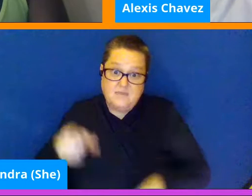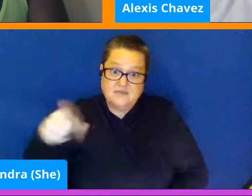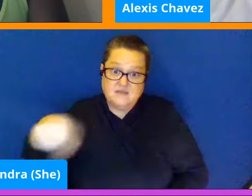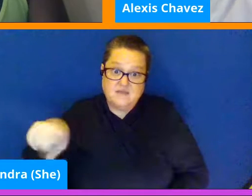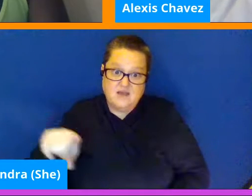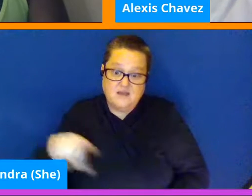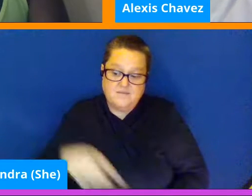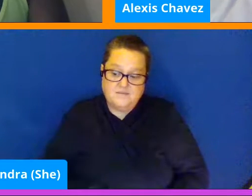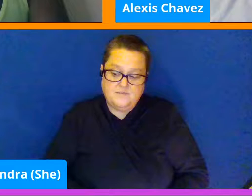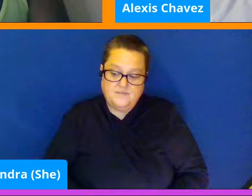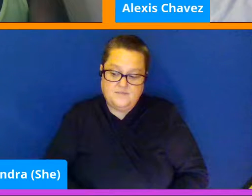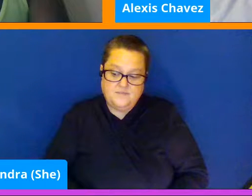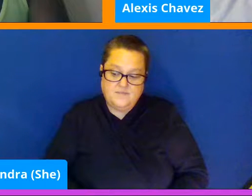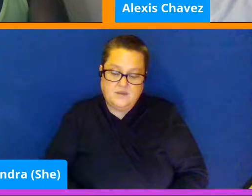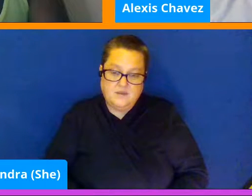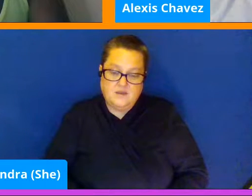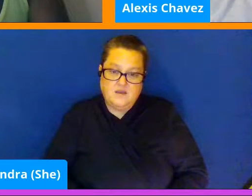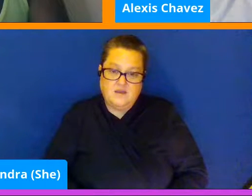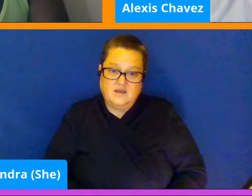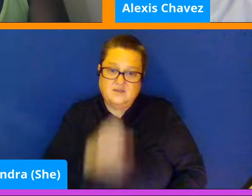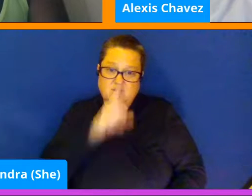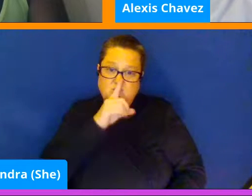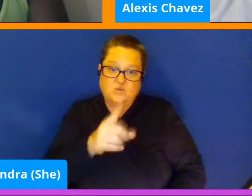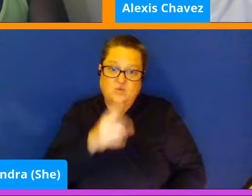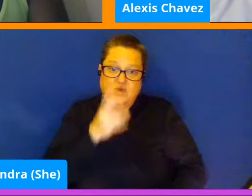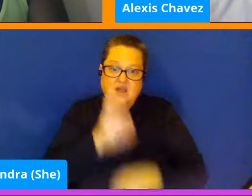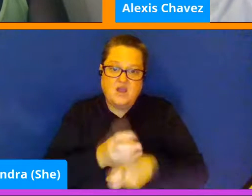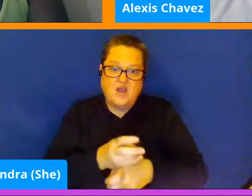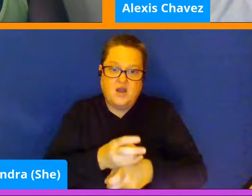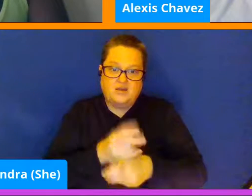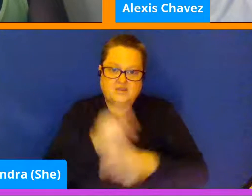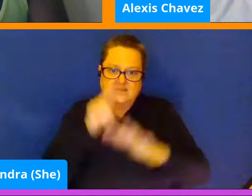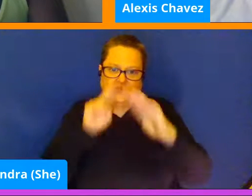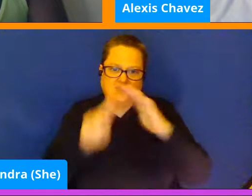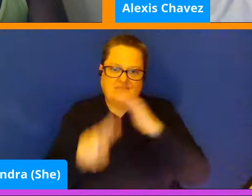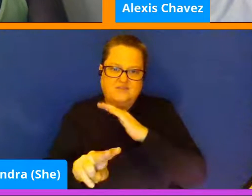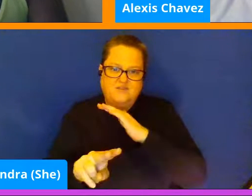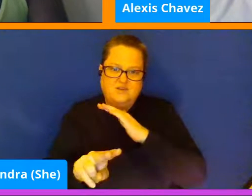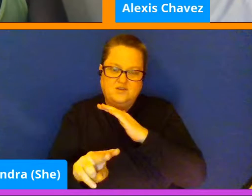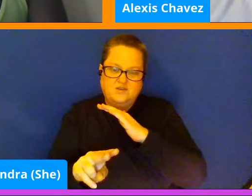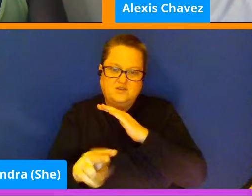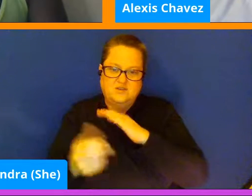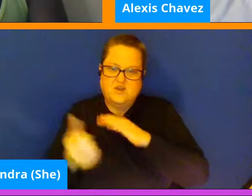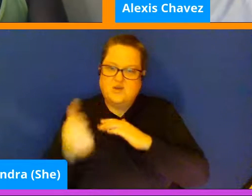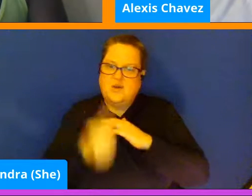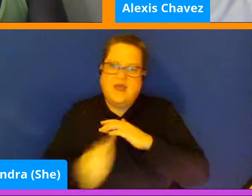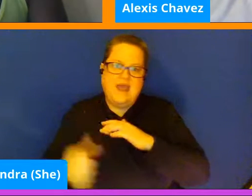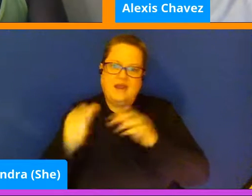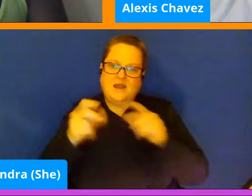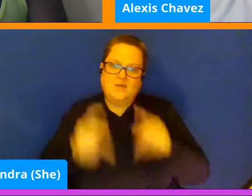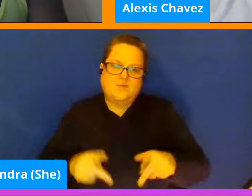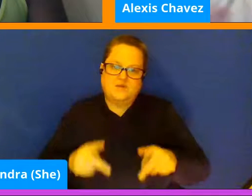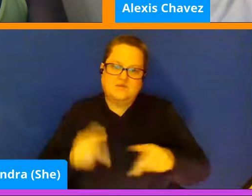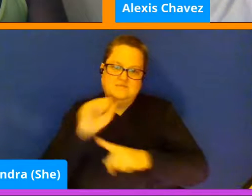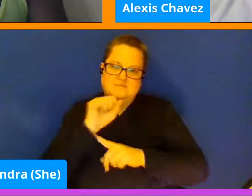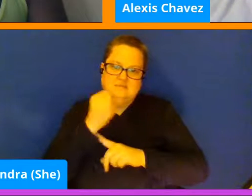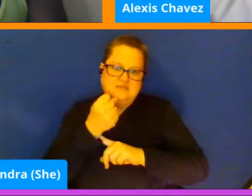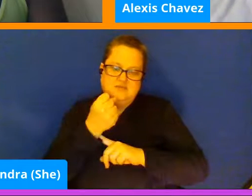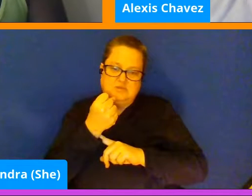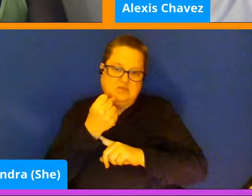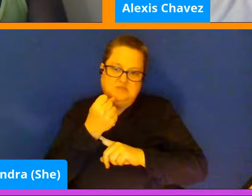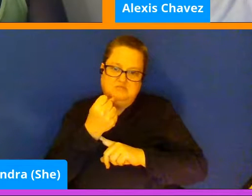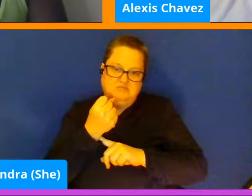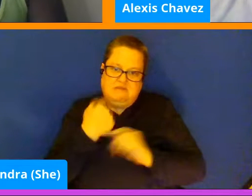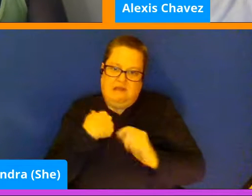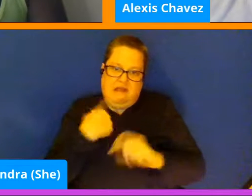You know, it's really hard to predict the future. And so in any given person's circumstance, I can't tell you whether this